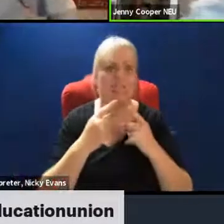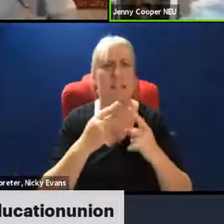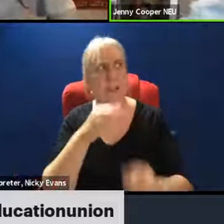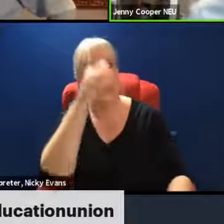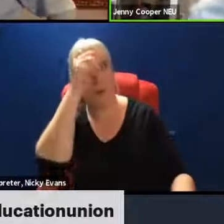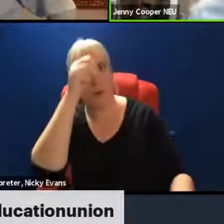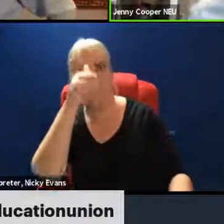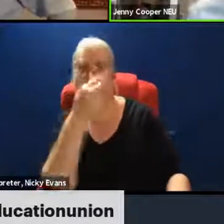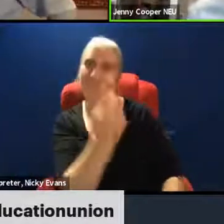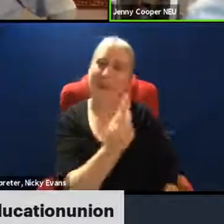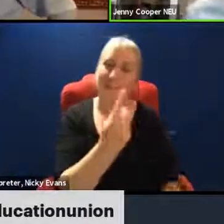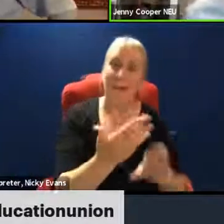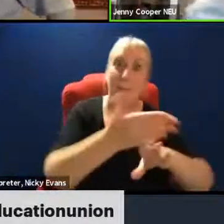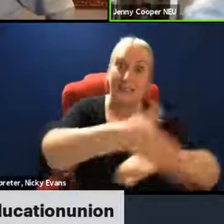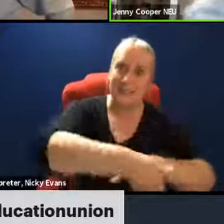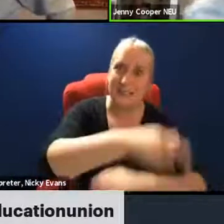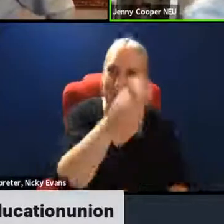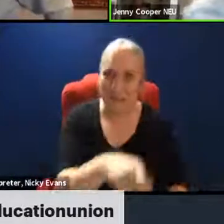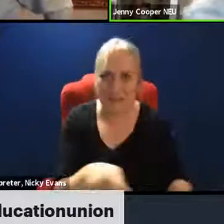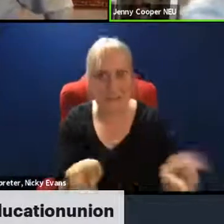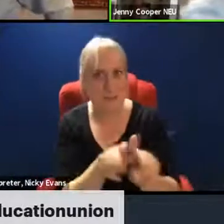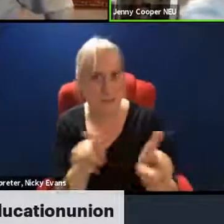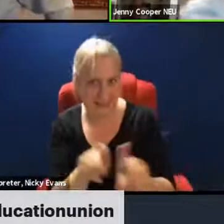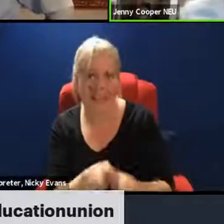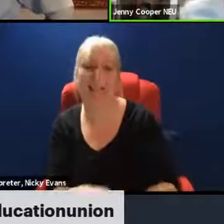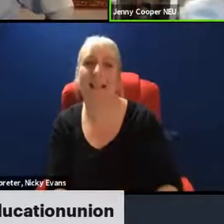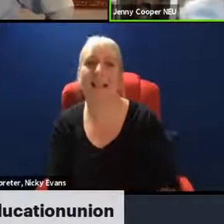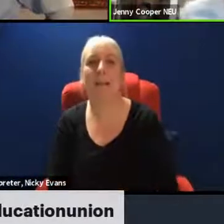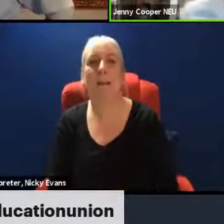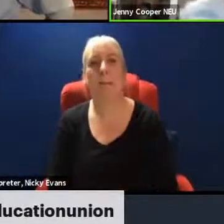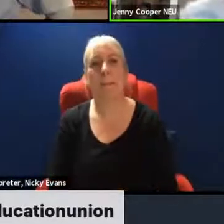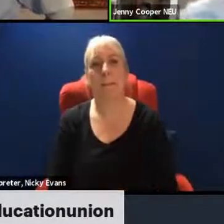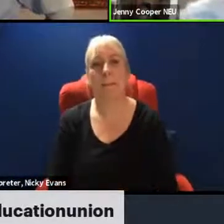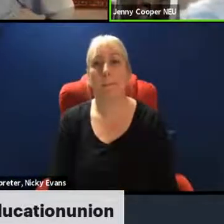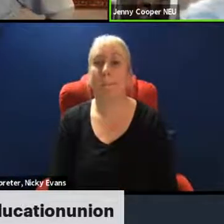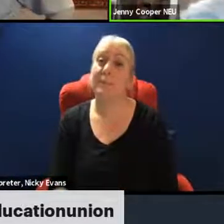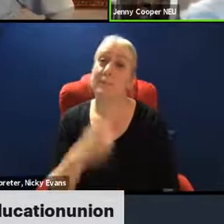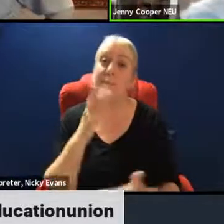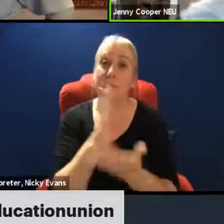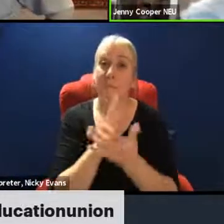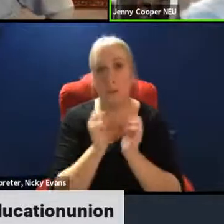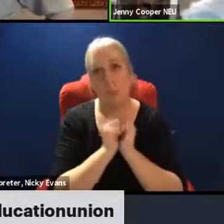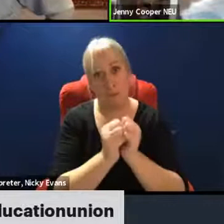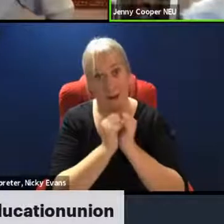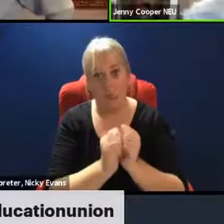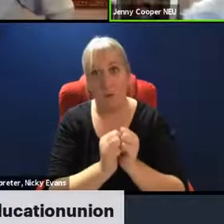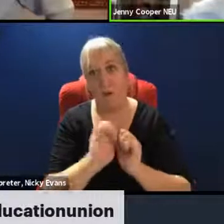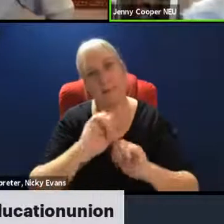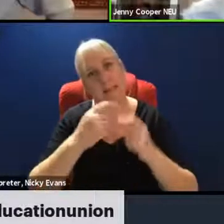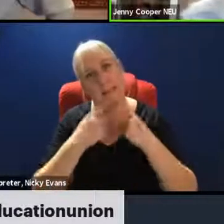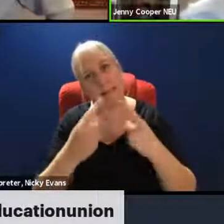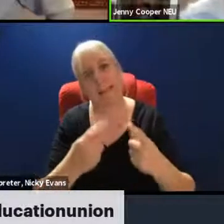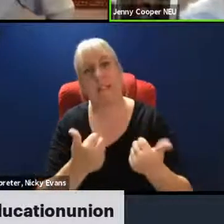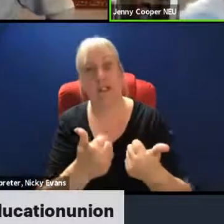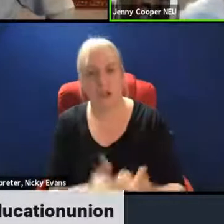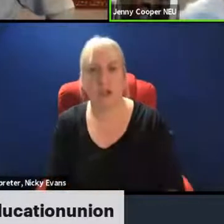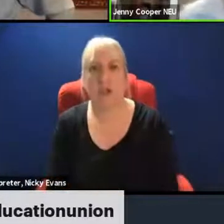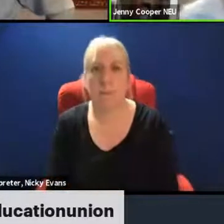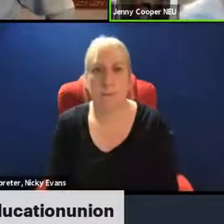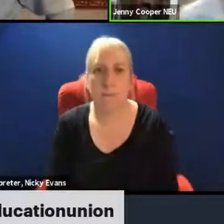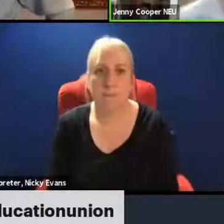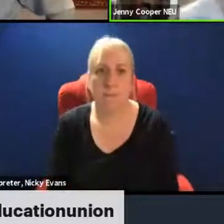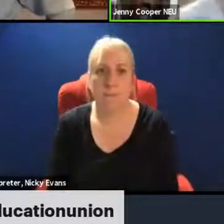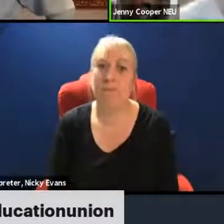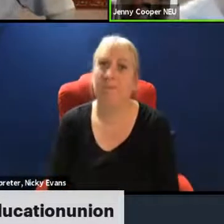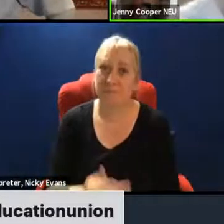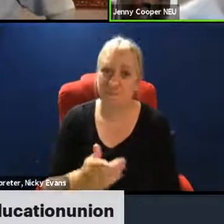who's obviously doing other things today, but we're grateful for that message. We would just like to